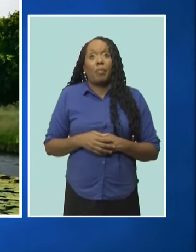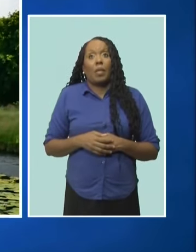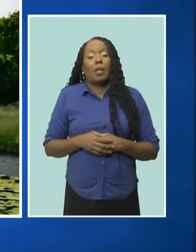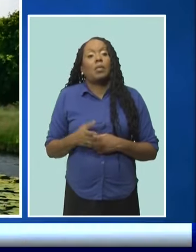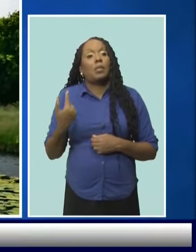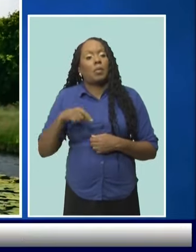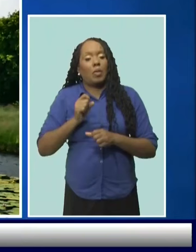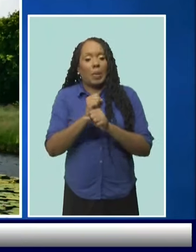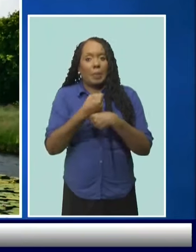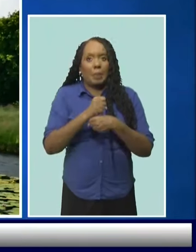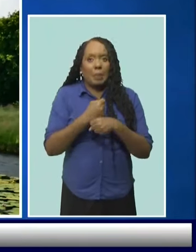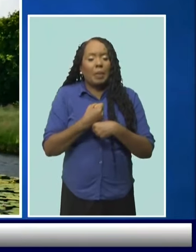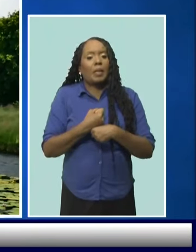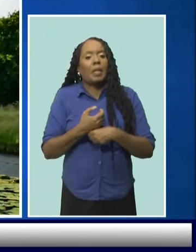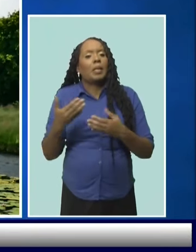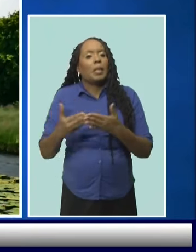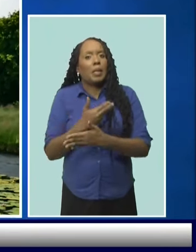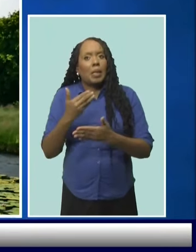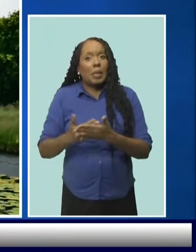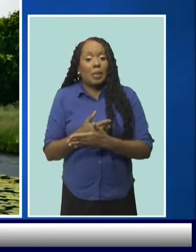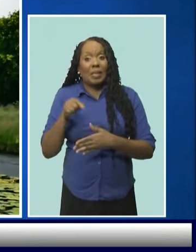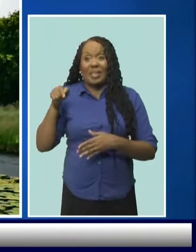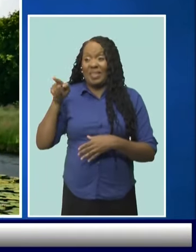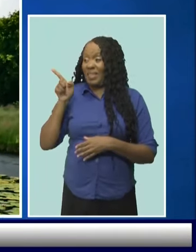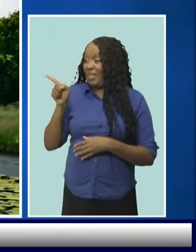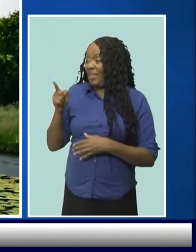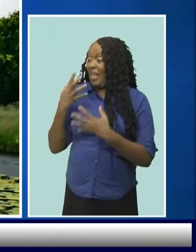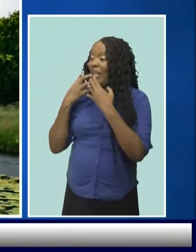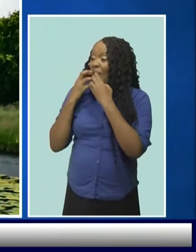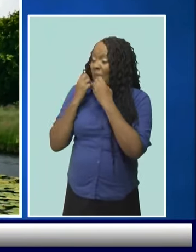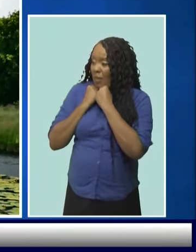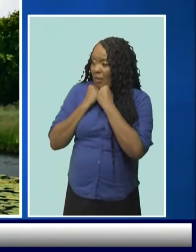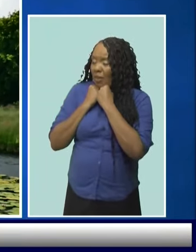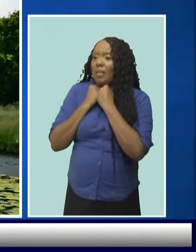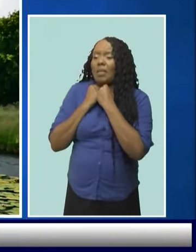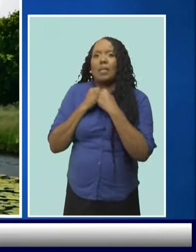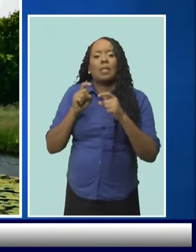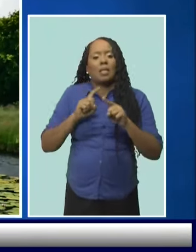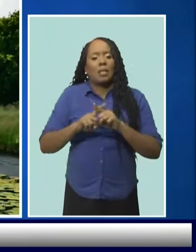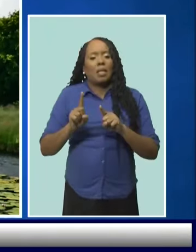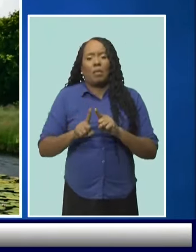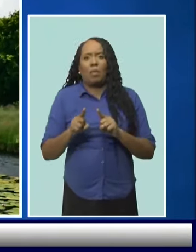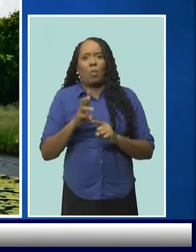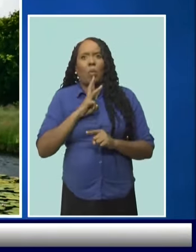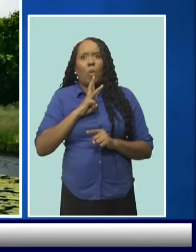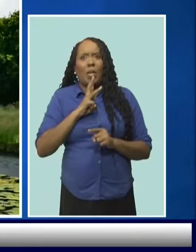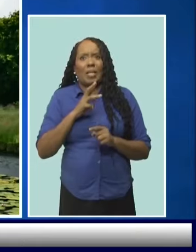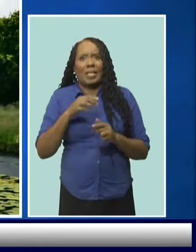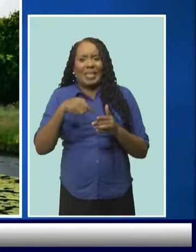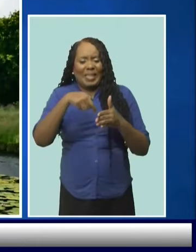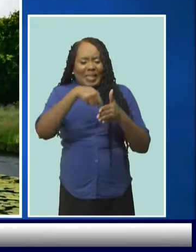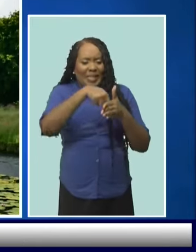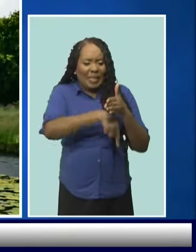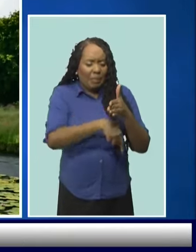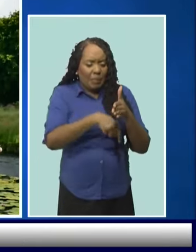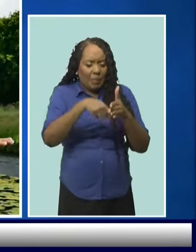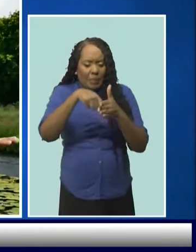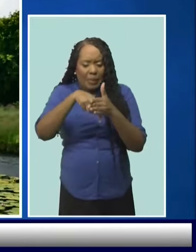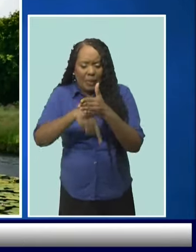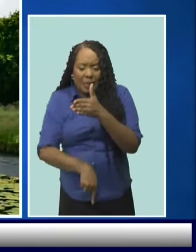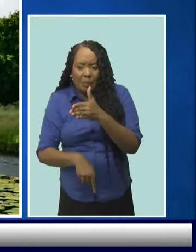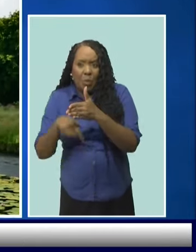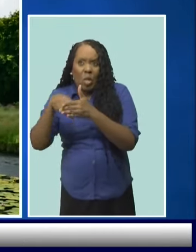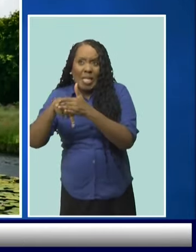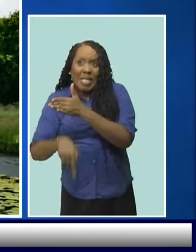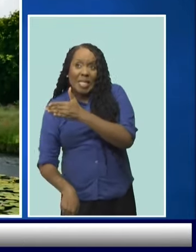rebuilt it. This one here is very special that we have different depths of water. The top side is like six inches deep. Some areas is